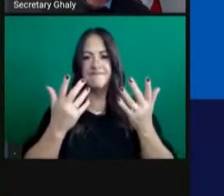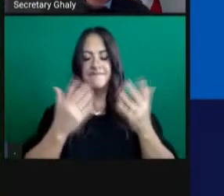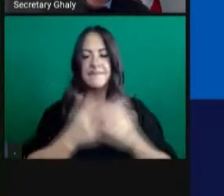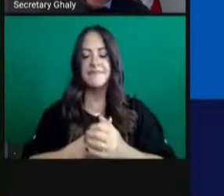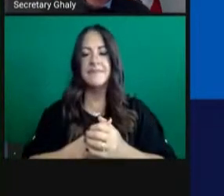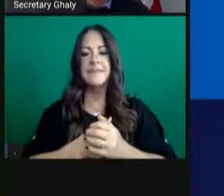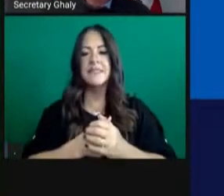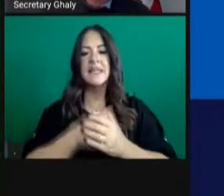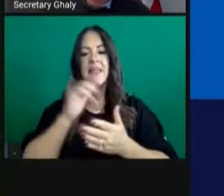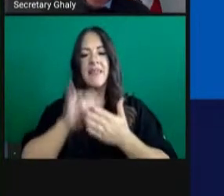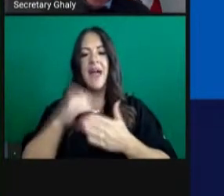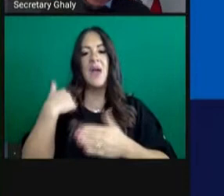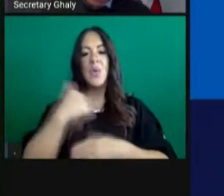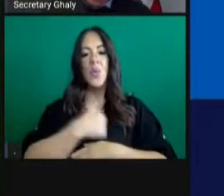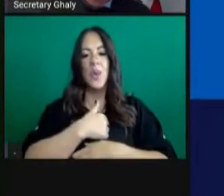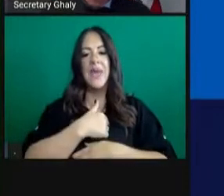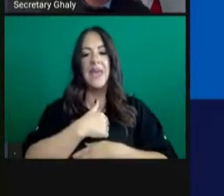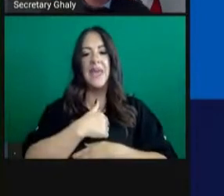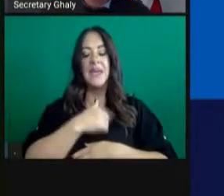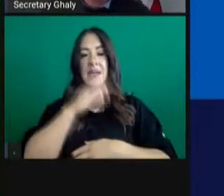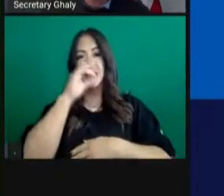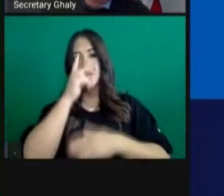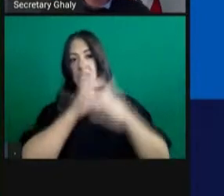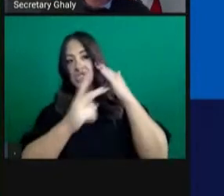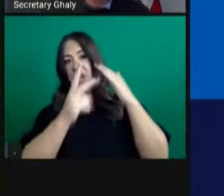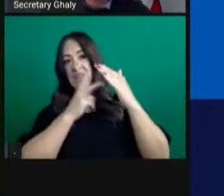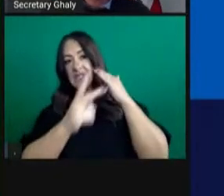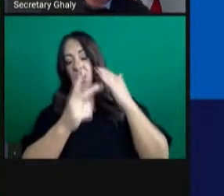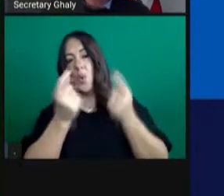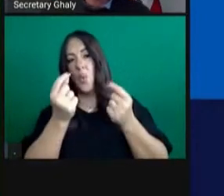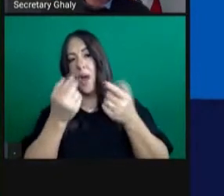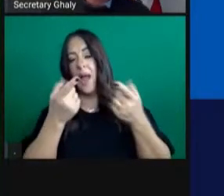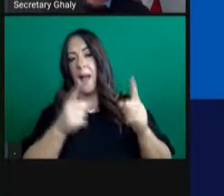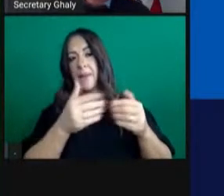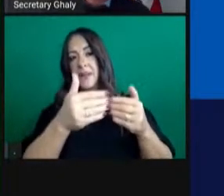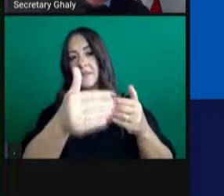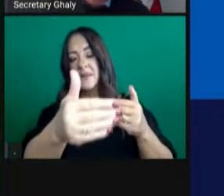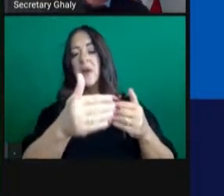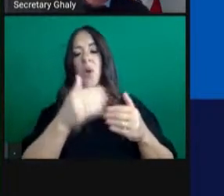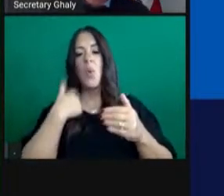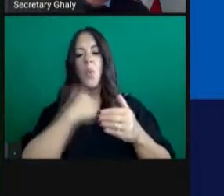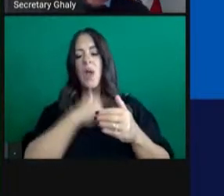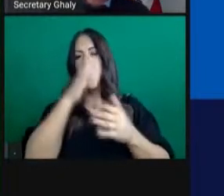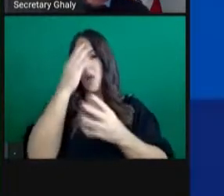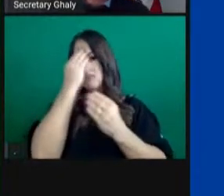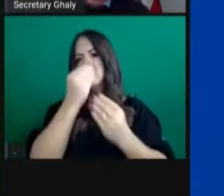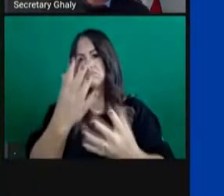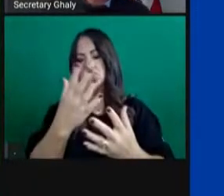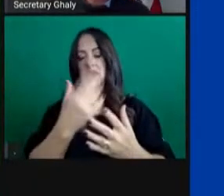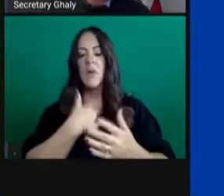committed to on a daily basis and update them daily to the public. Next slide, please.